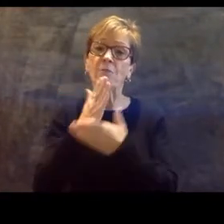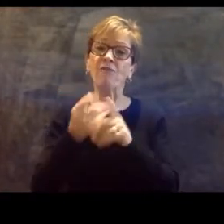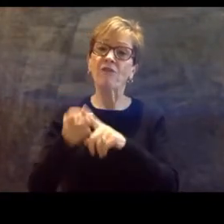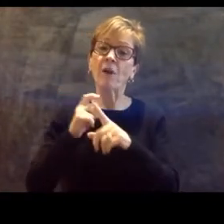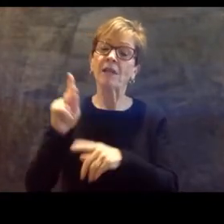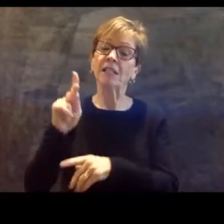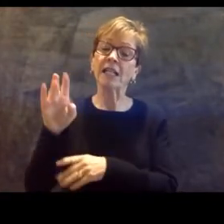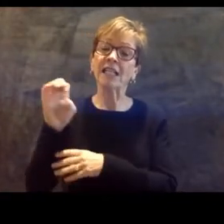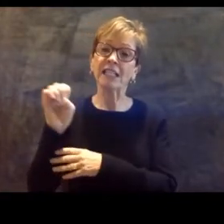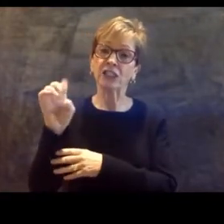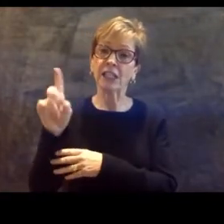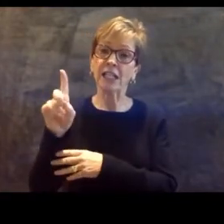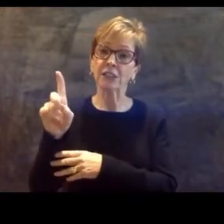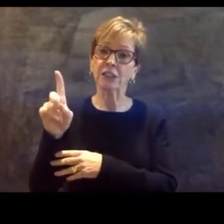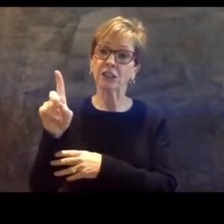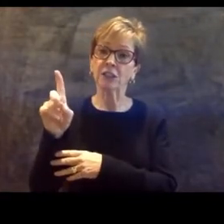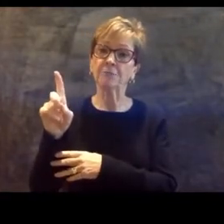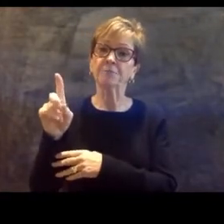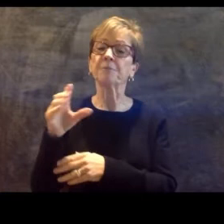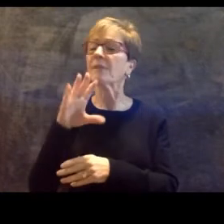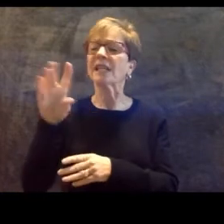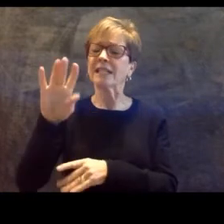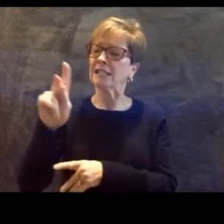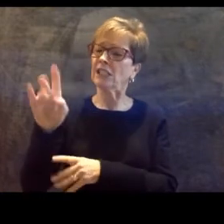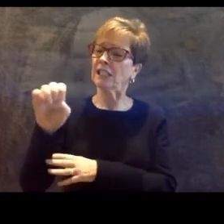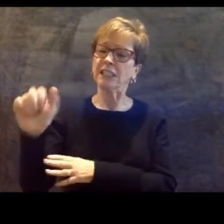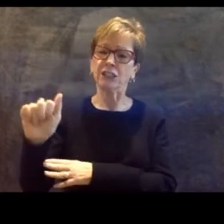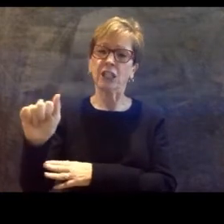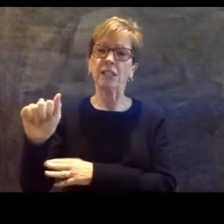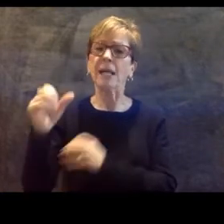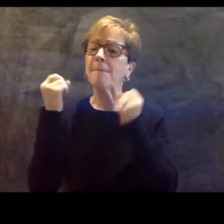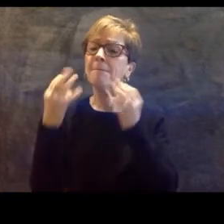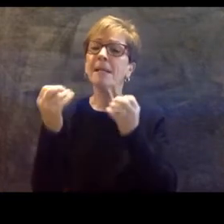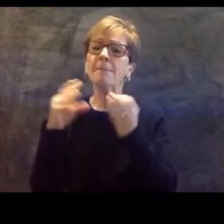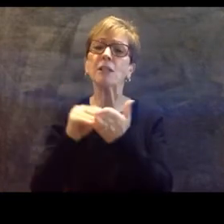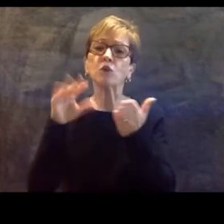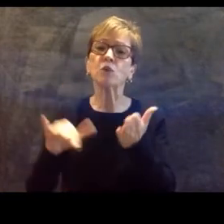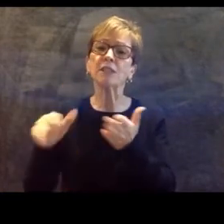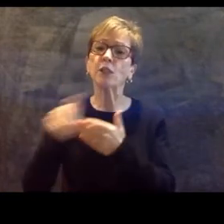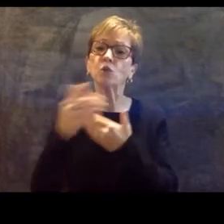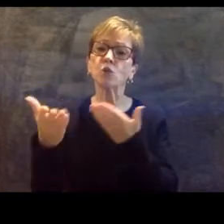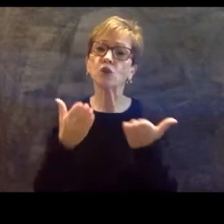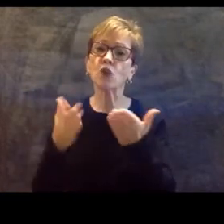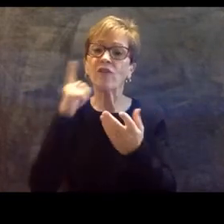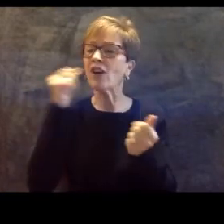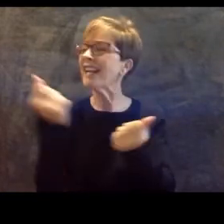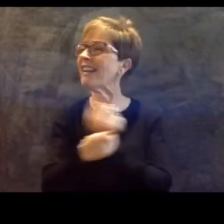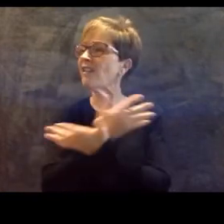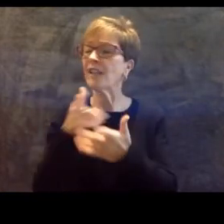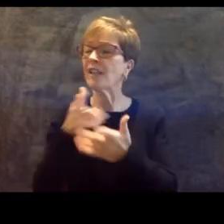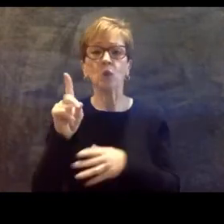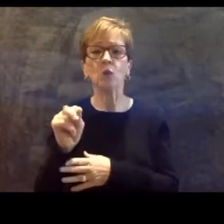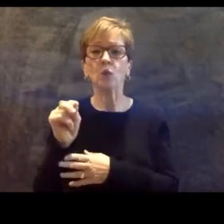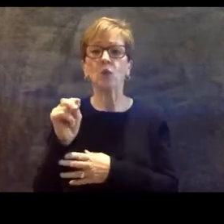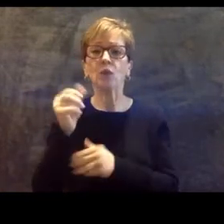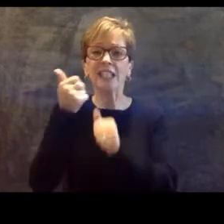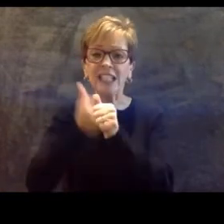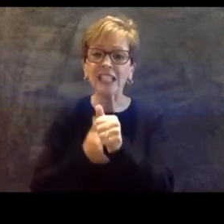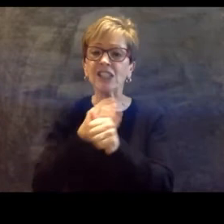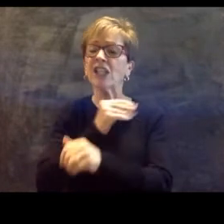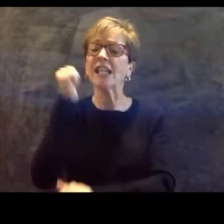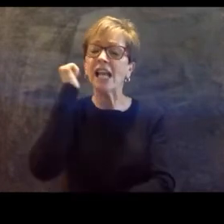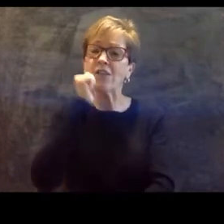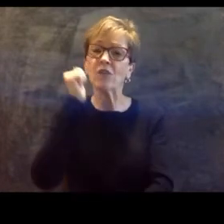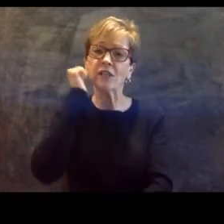and the many, many students that you serve for everything that you do each and every day. Have a wonderful